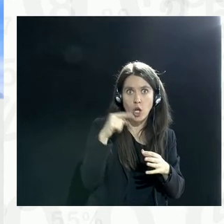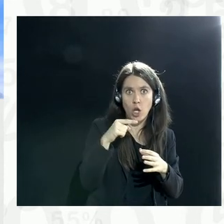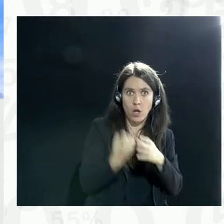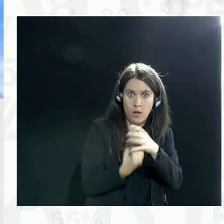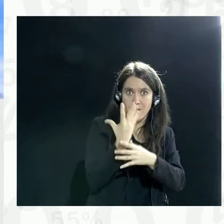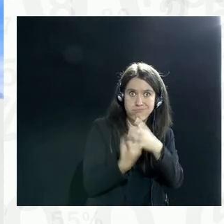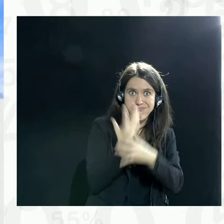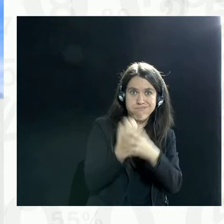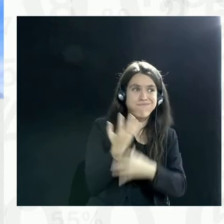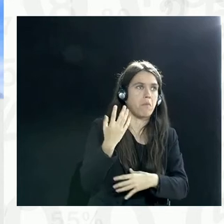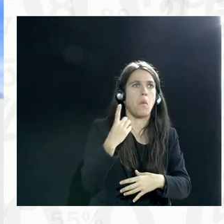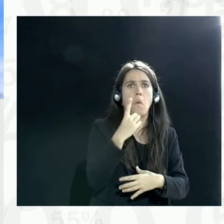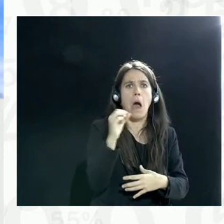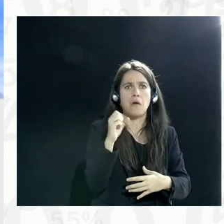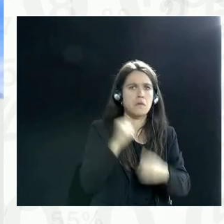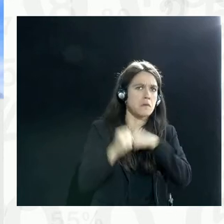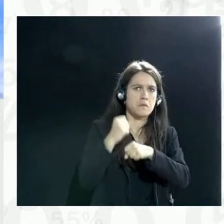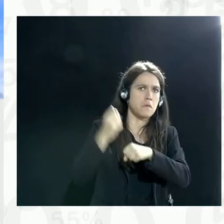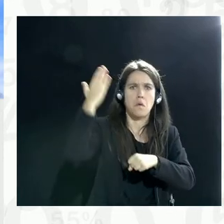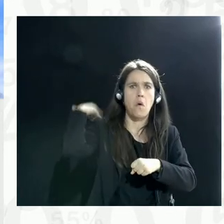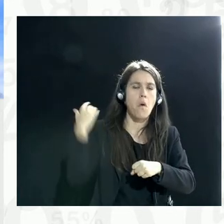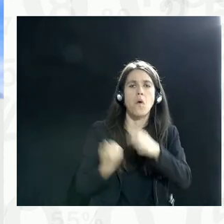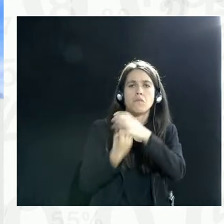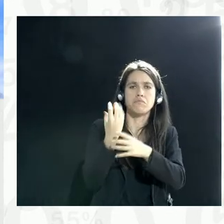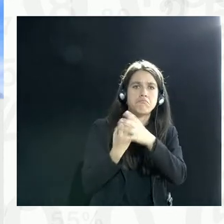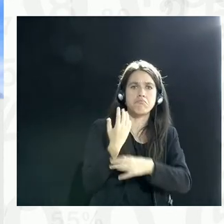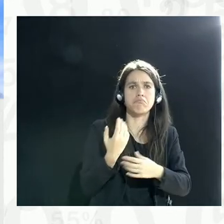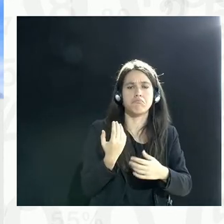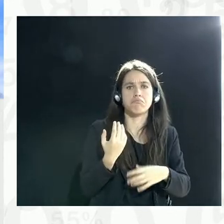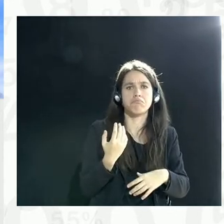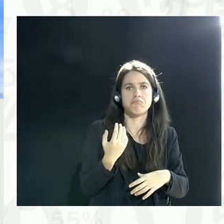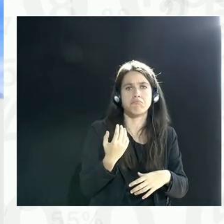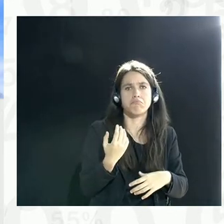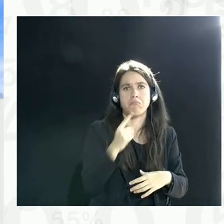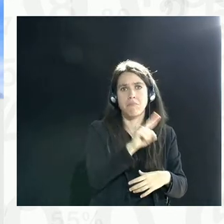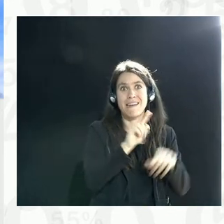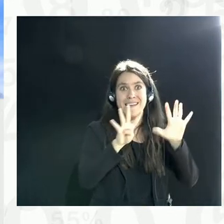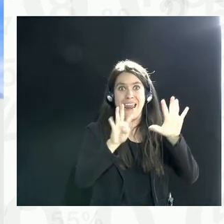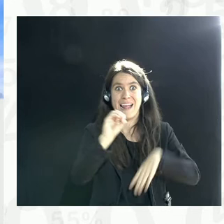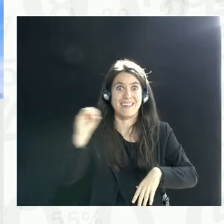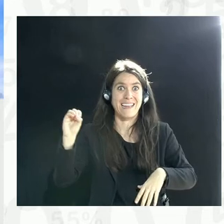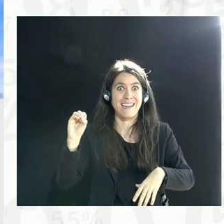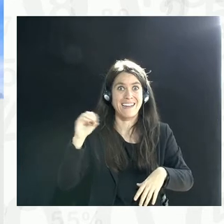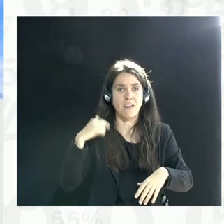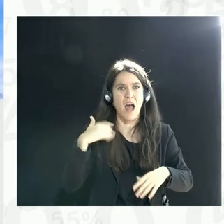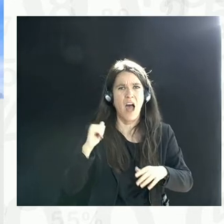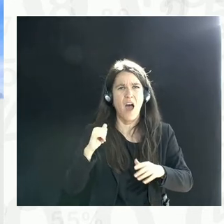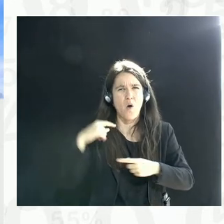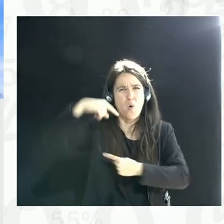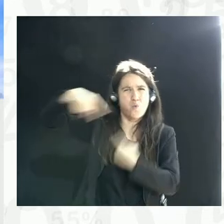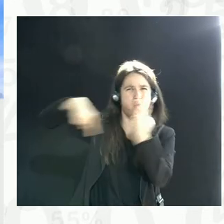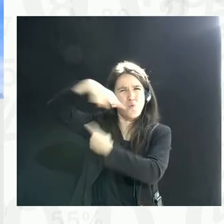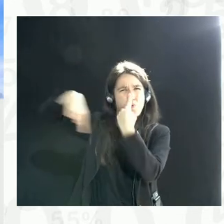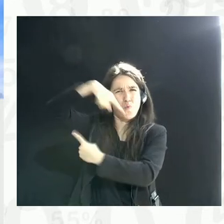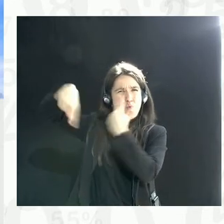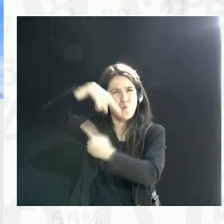over 100 years ago. In the 1900, a massive hurricane was heading towards the Gulf Coast, just as